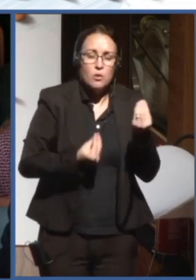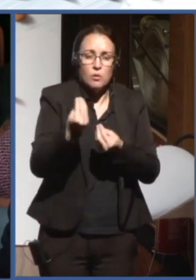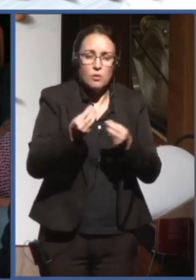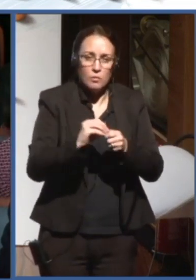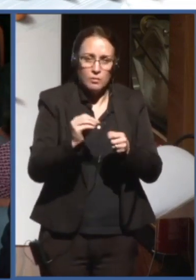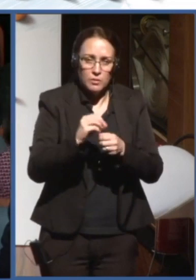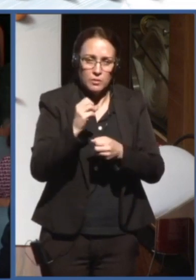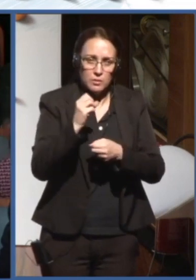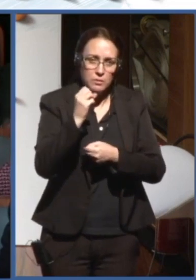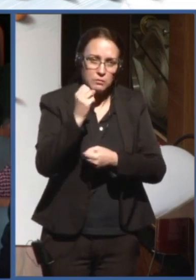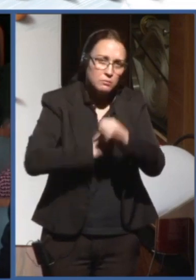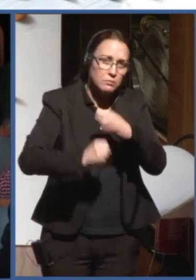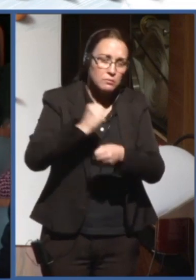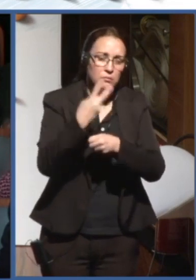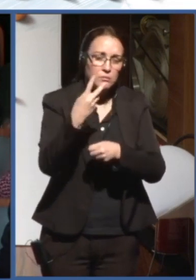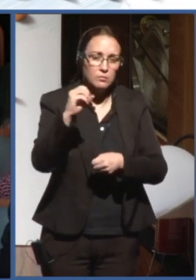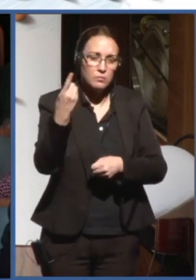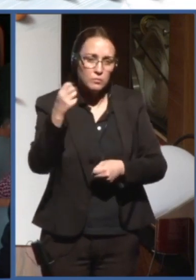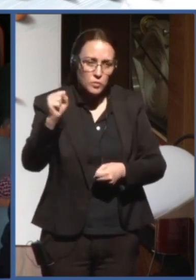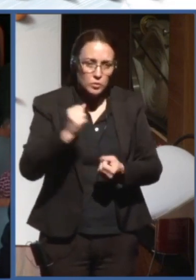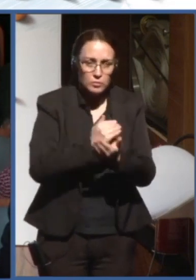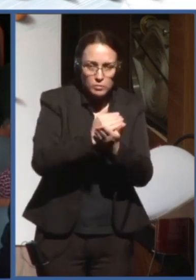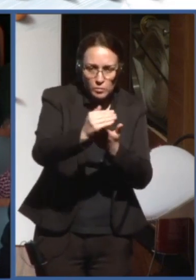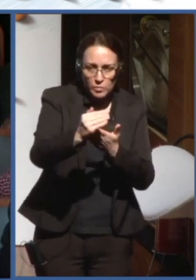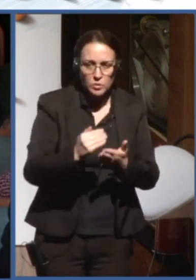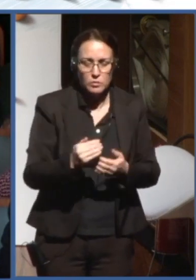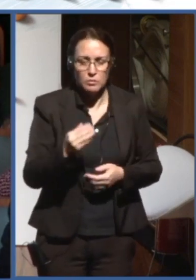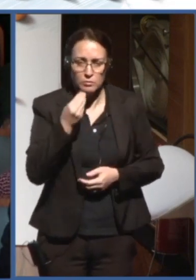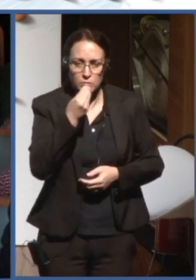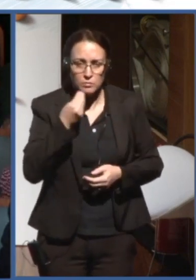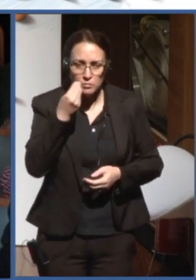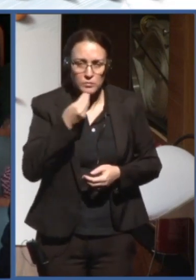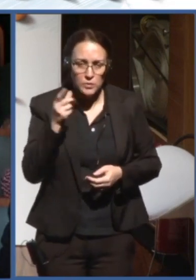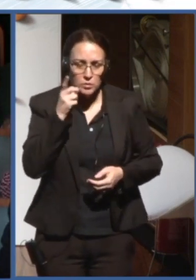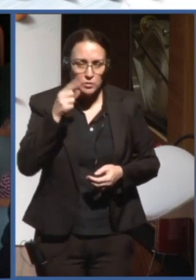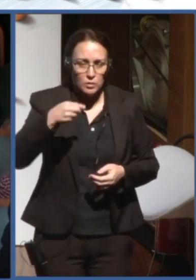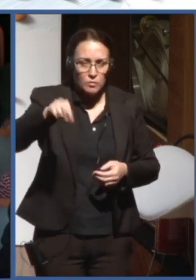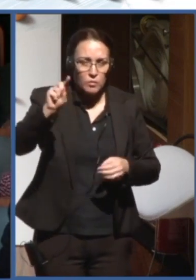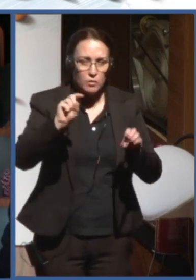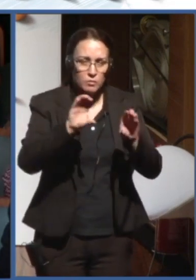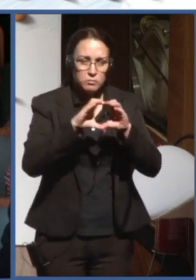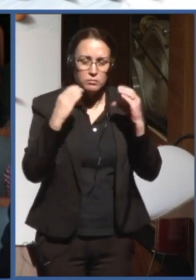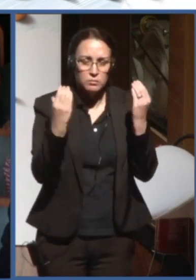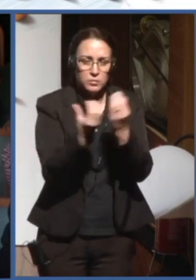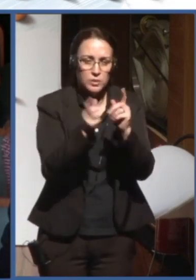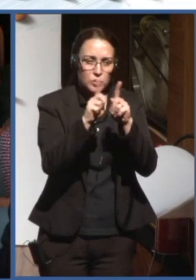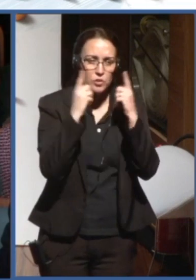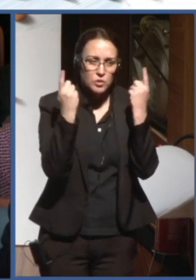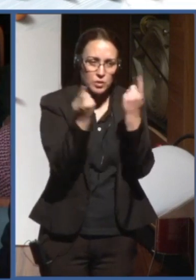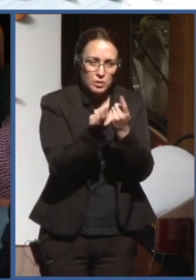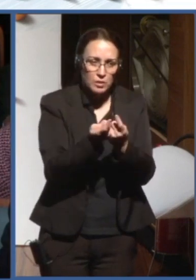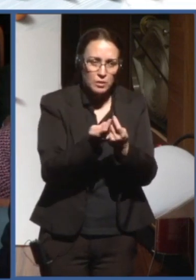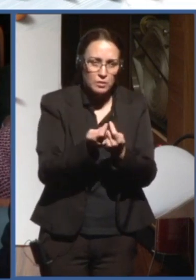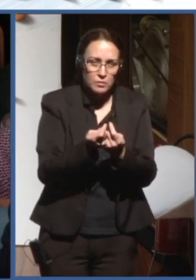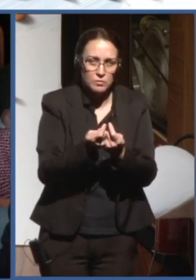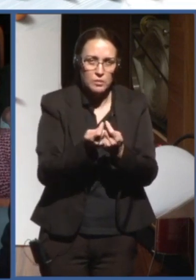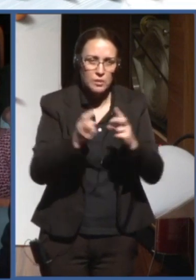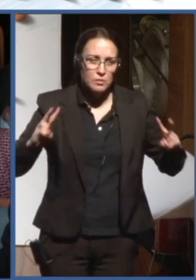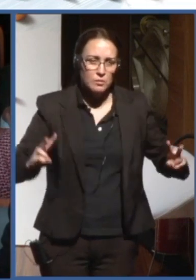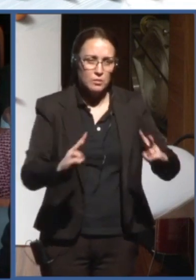2018. And I had the opportunity to participate in the Quartier-Geral UNESCO recently, in Paris,